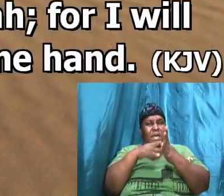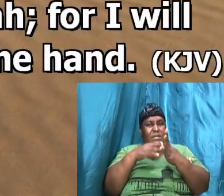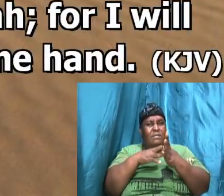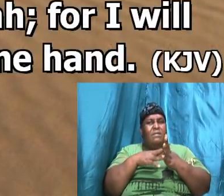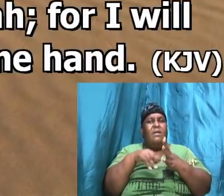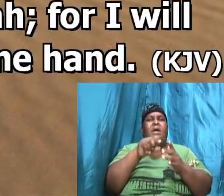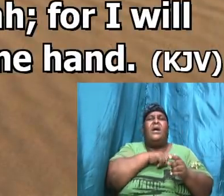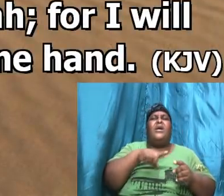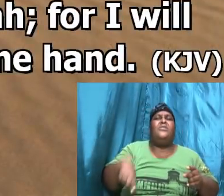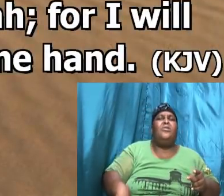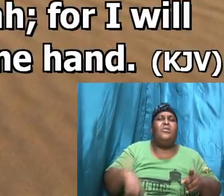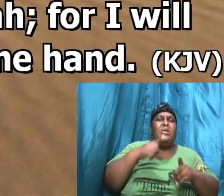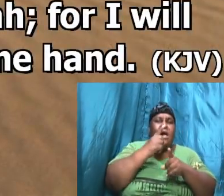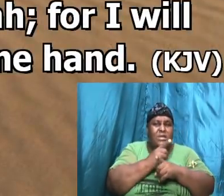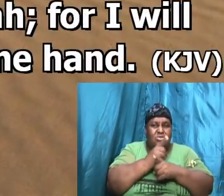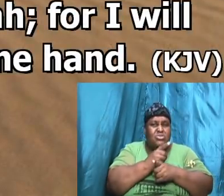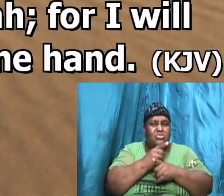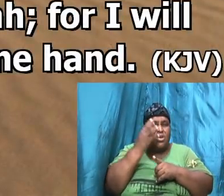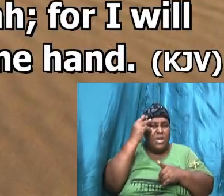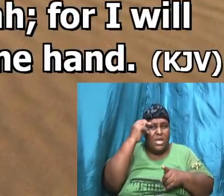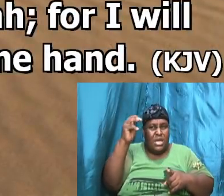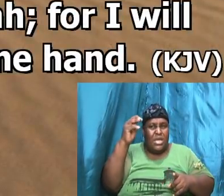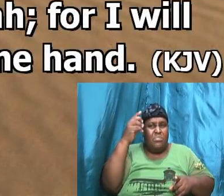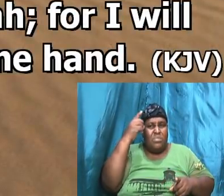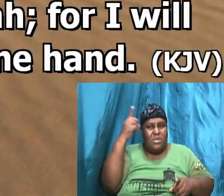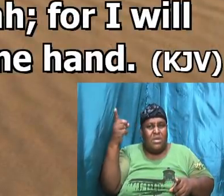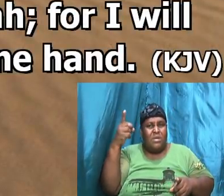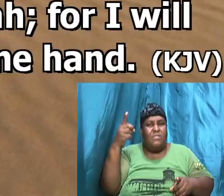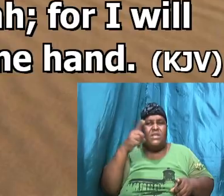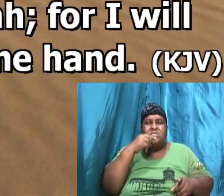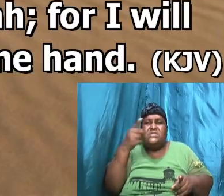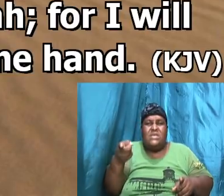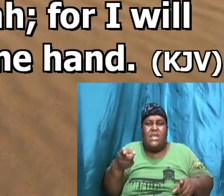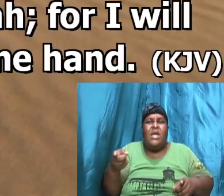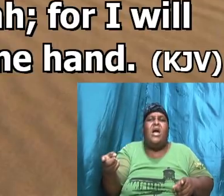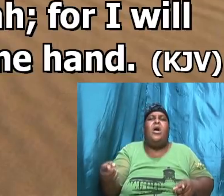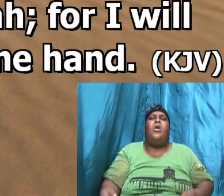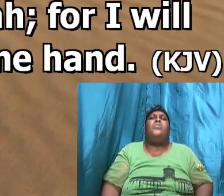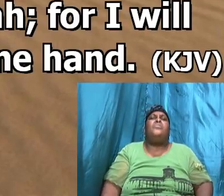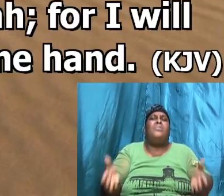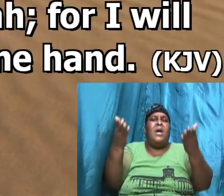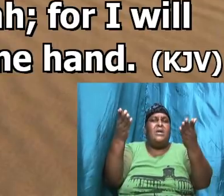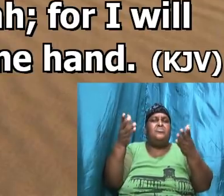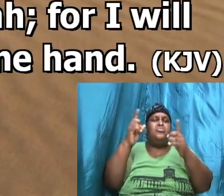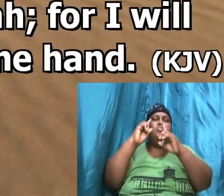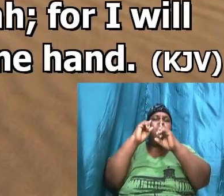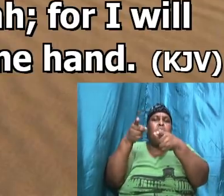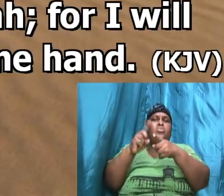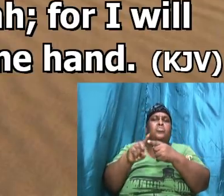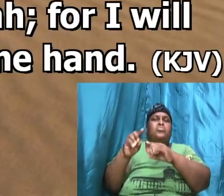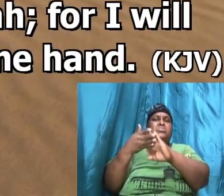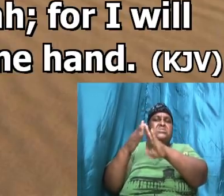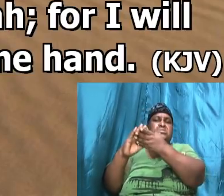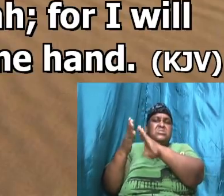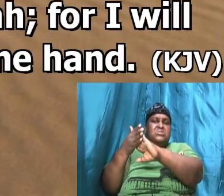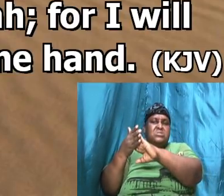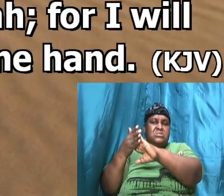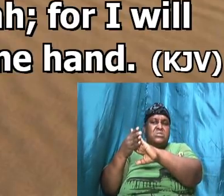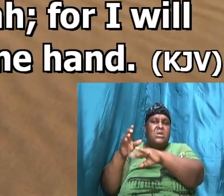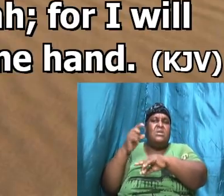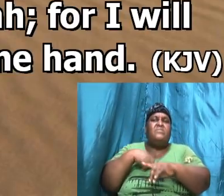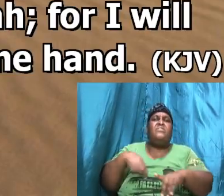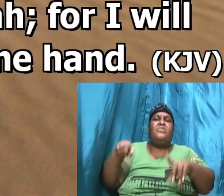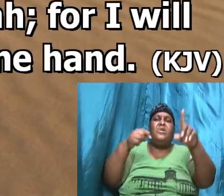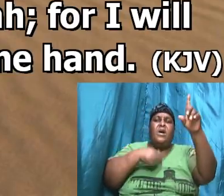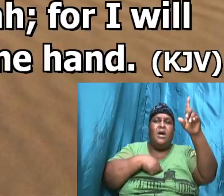again and the Lord answered him and said arise go down to Keilah for I